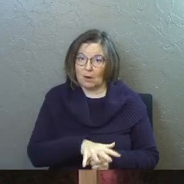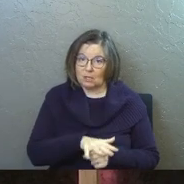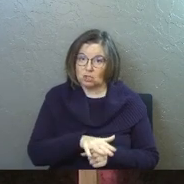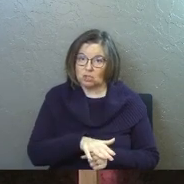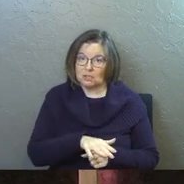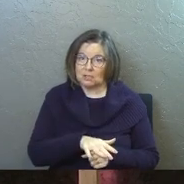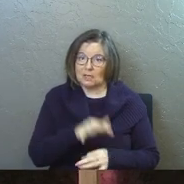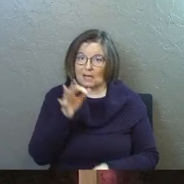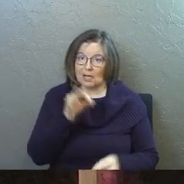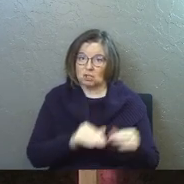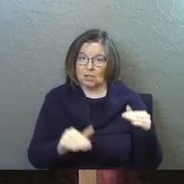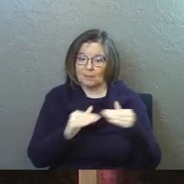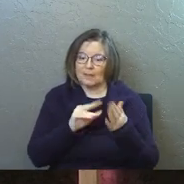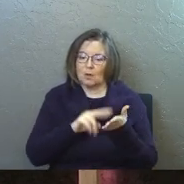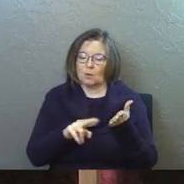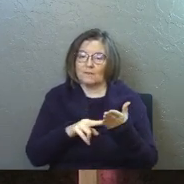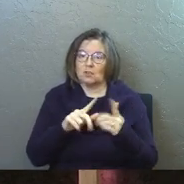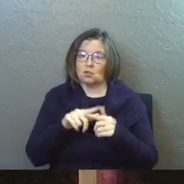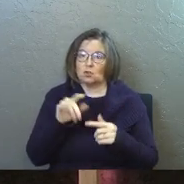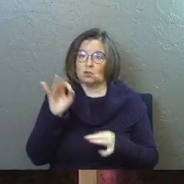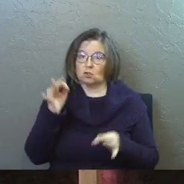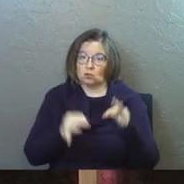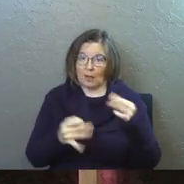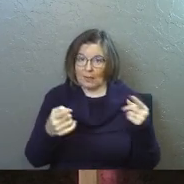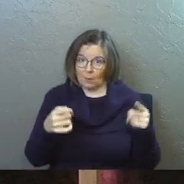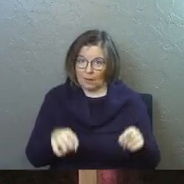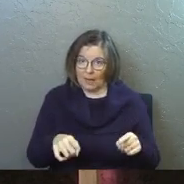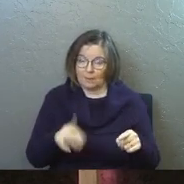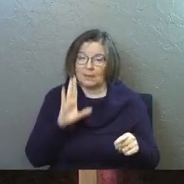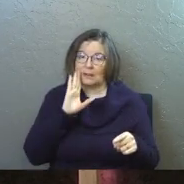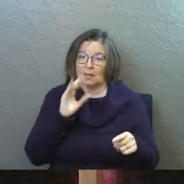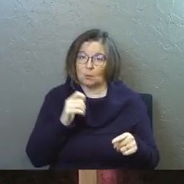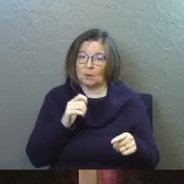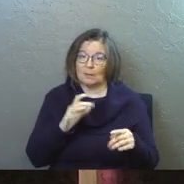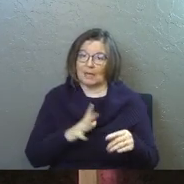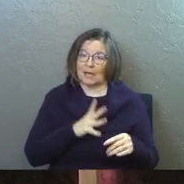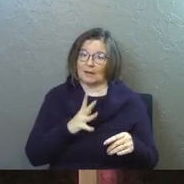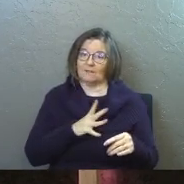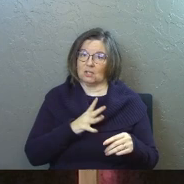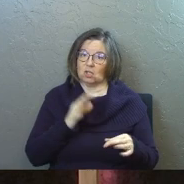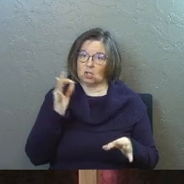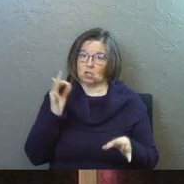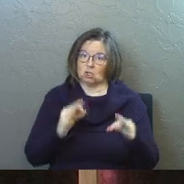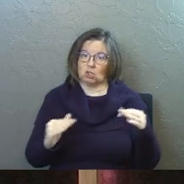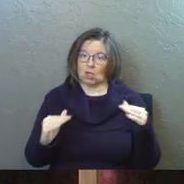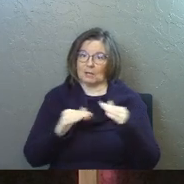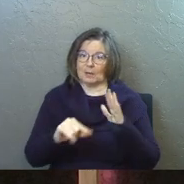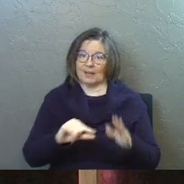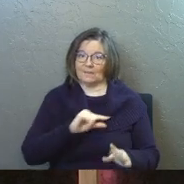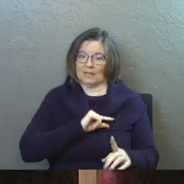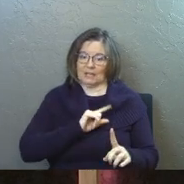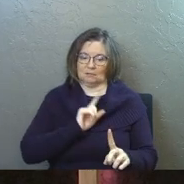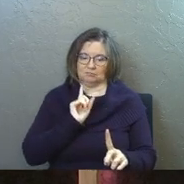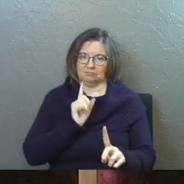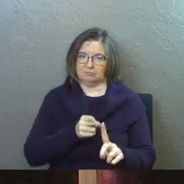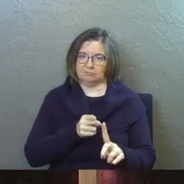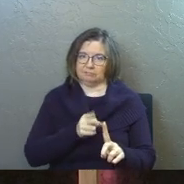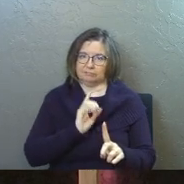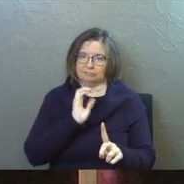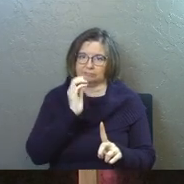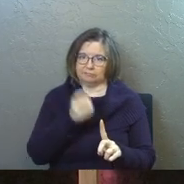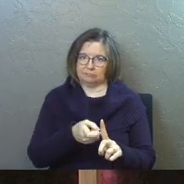and judgment, he was taken away. That's a reference to the trial that would happen. There would be an official judgment of guilt made on him,